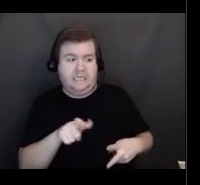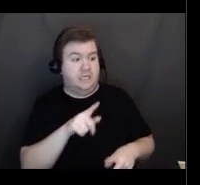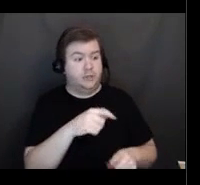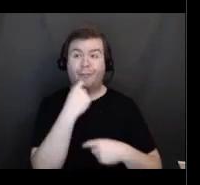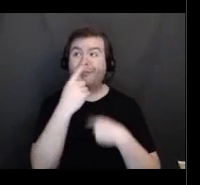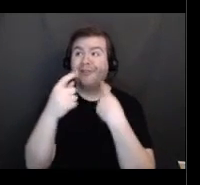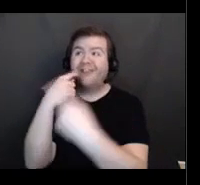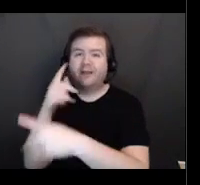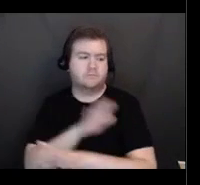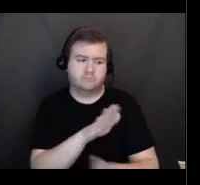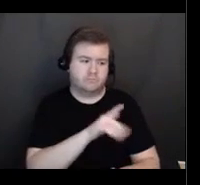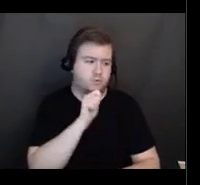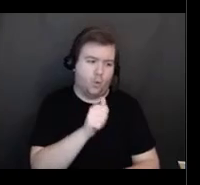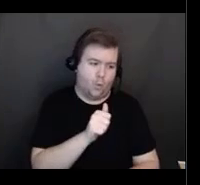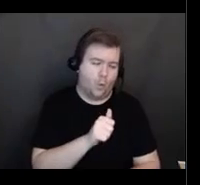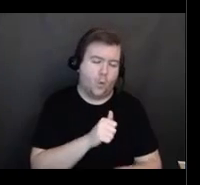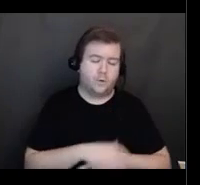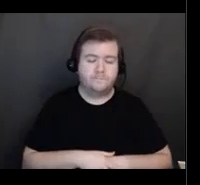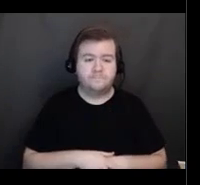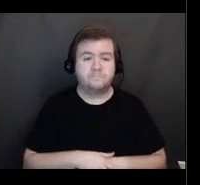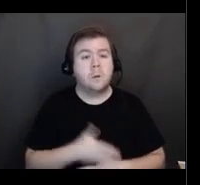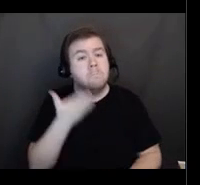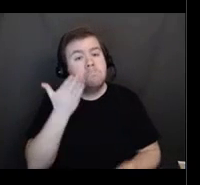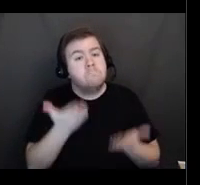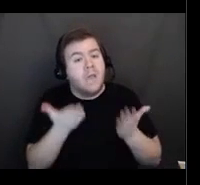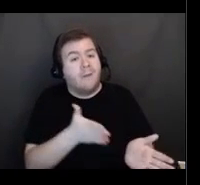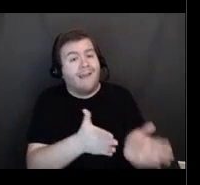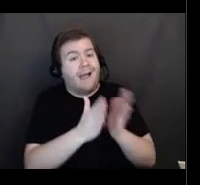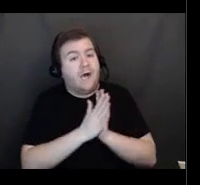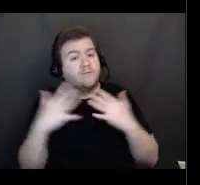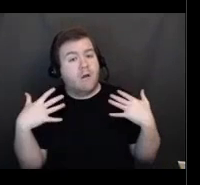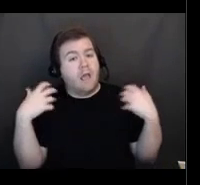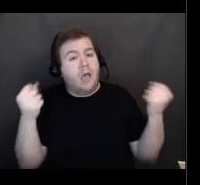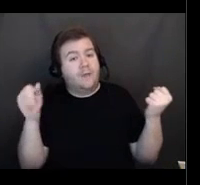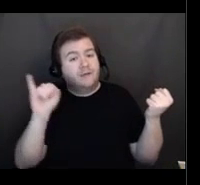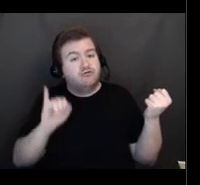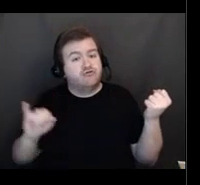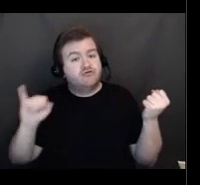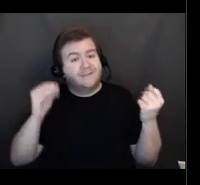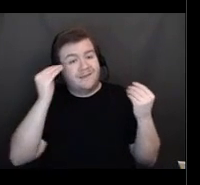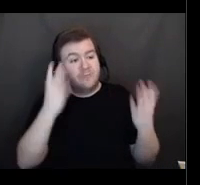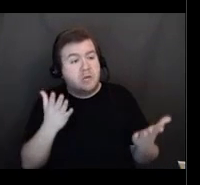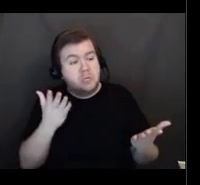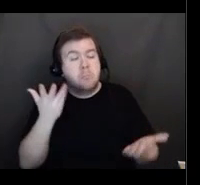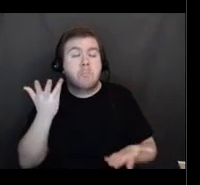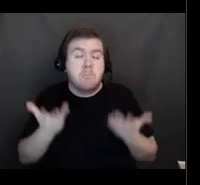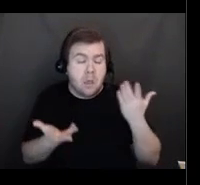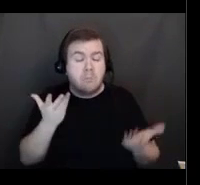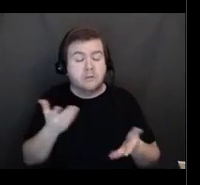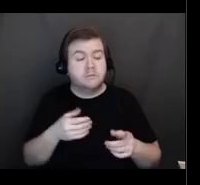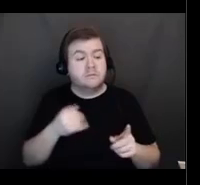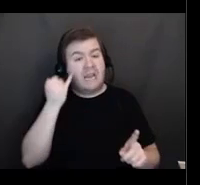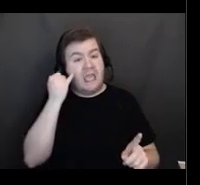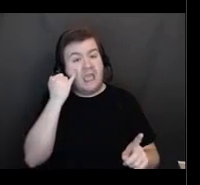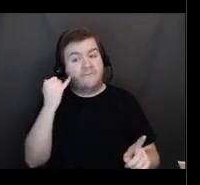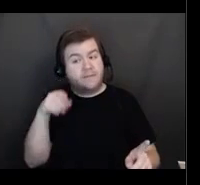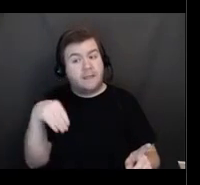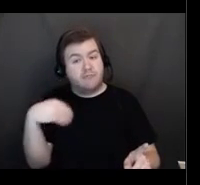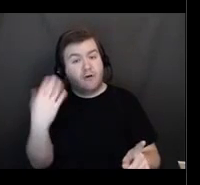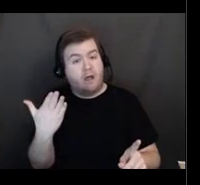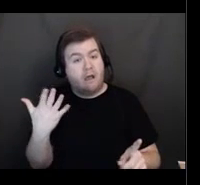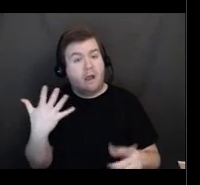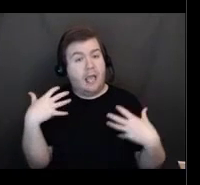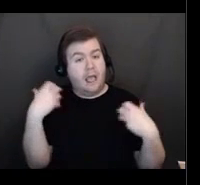They may be asked for their health insurance information. There is, if they provide their health insurance